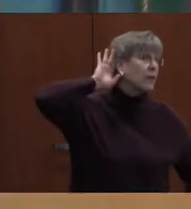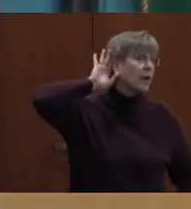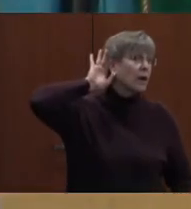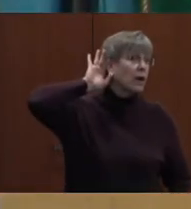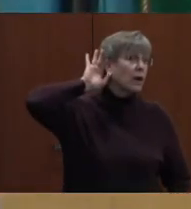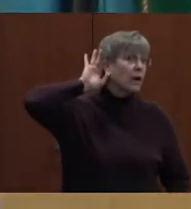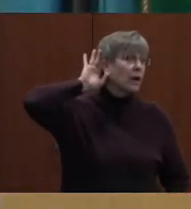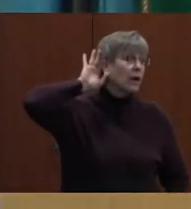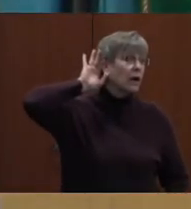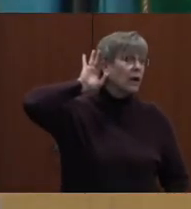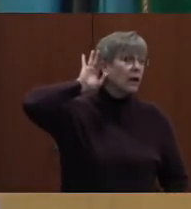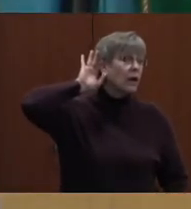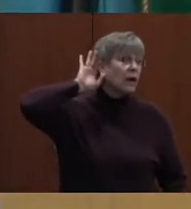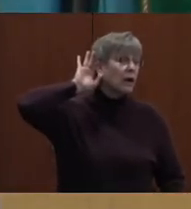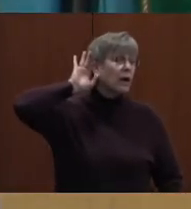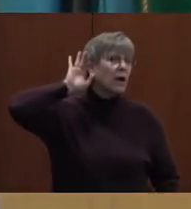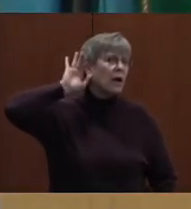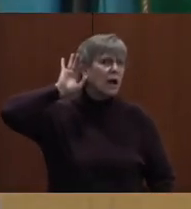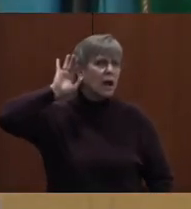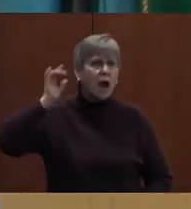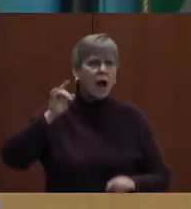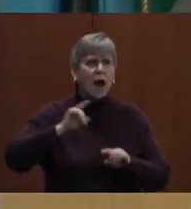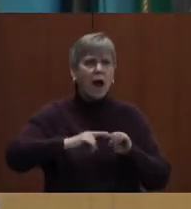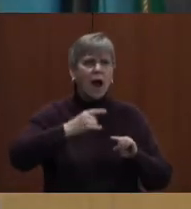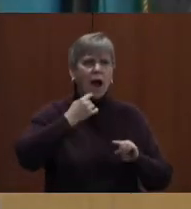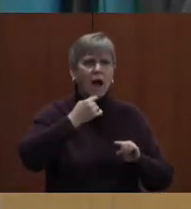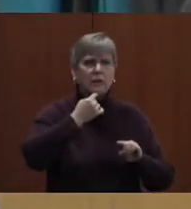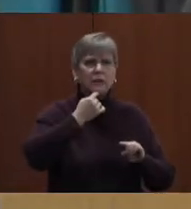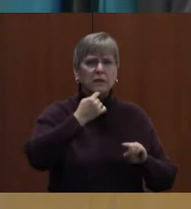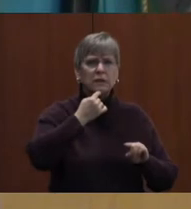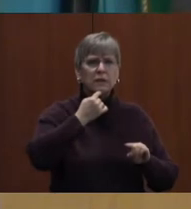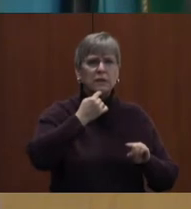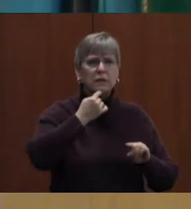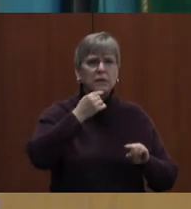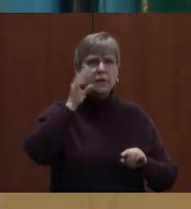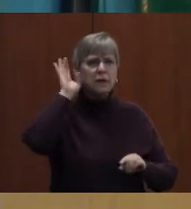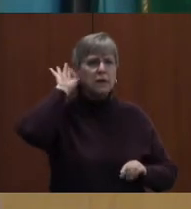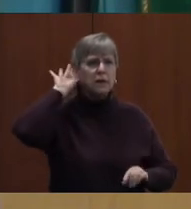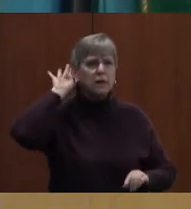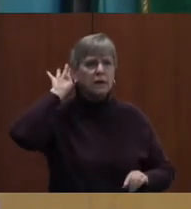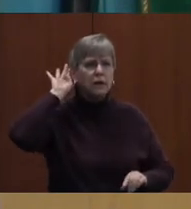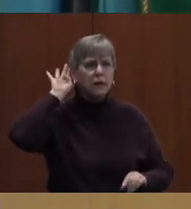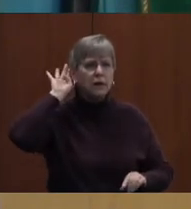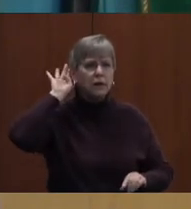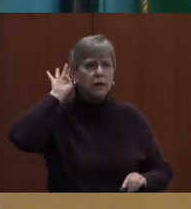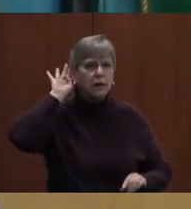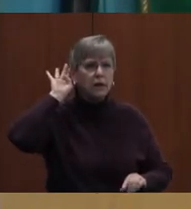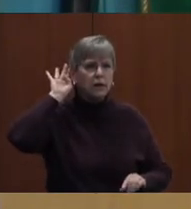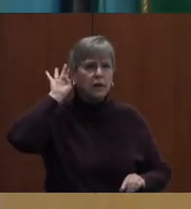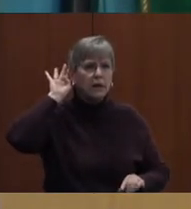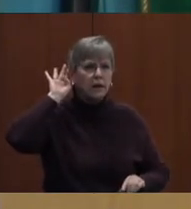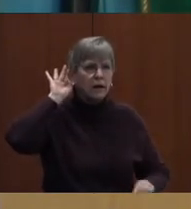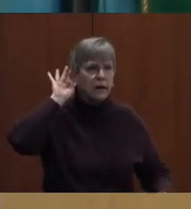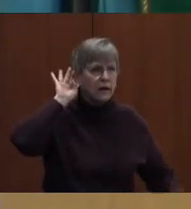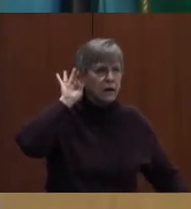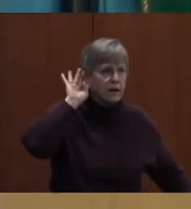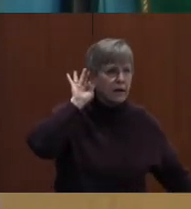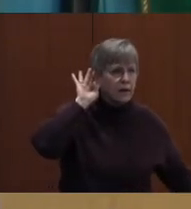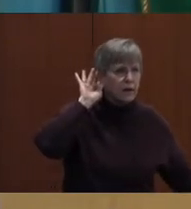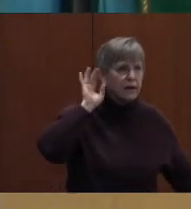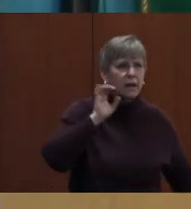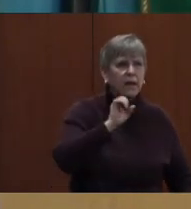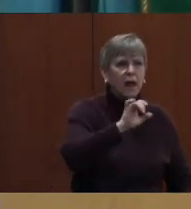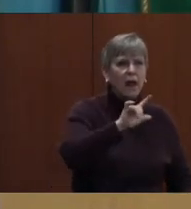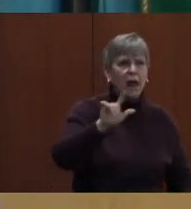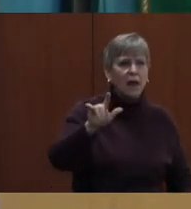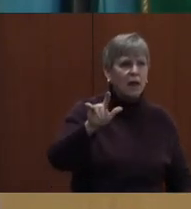From EL positions? Yeah. I said ESOL. That's the old term. I wouldn't think so. Okay. I just